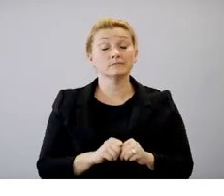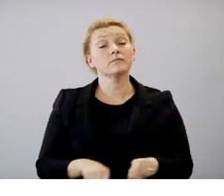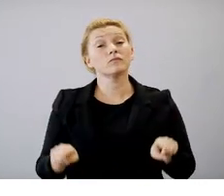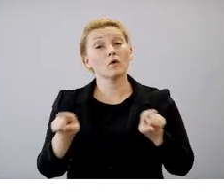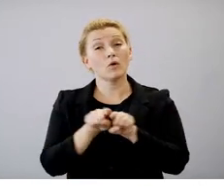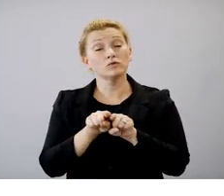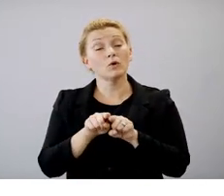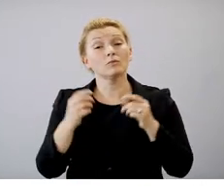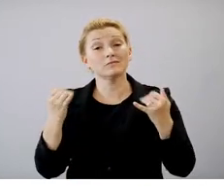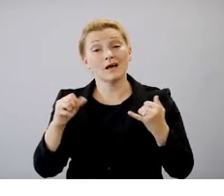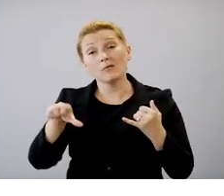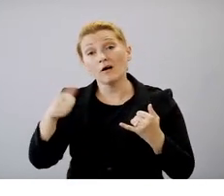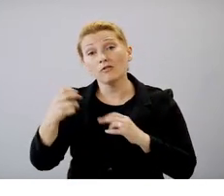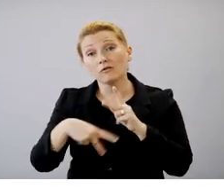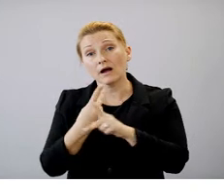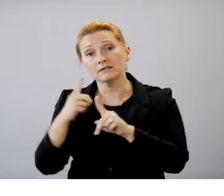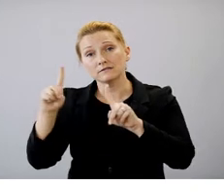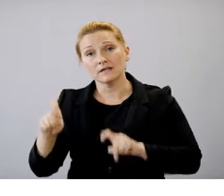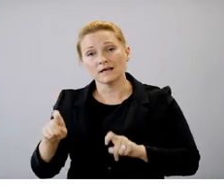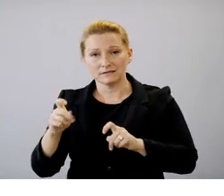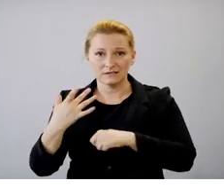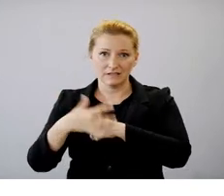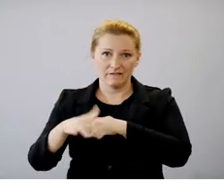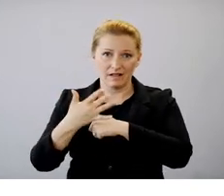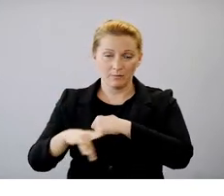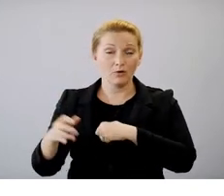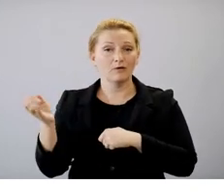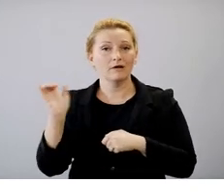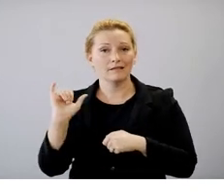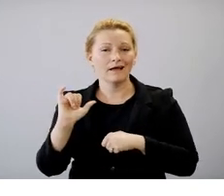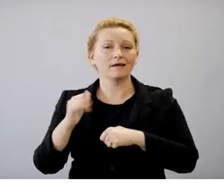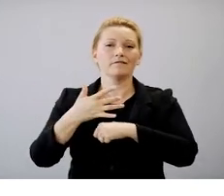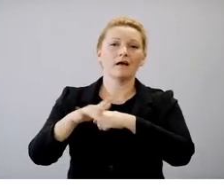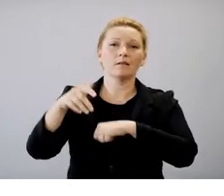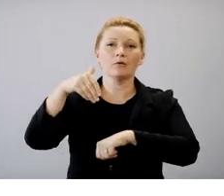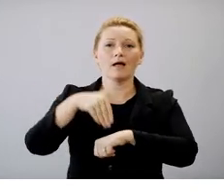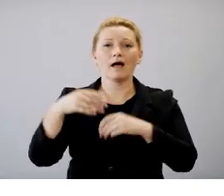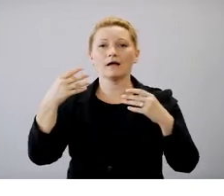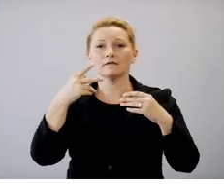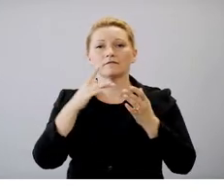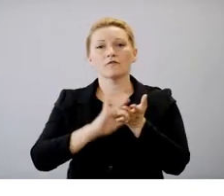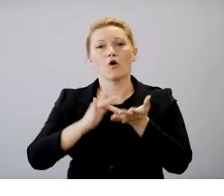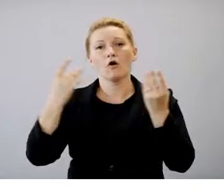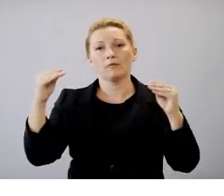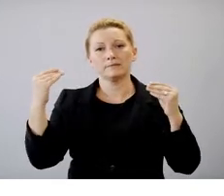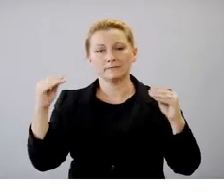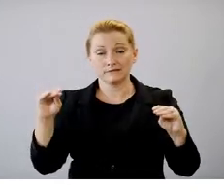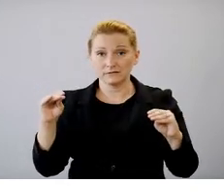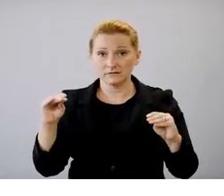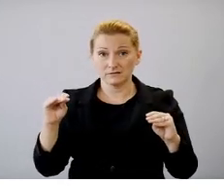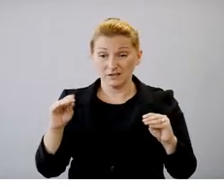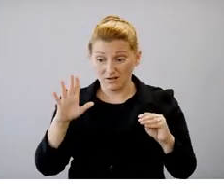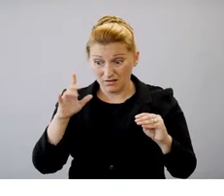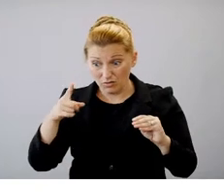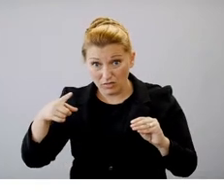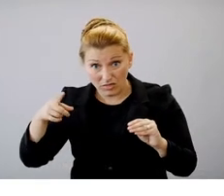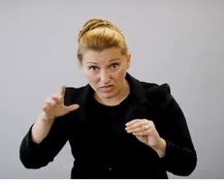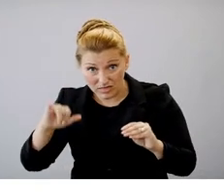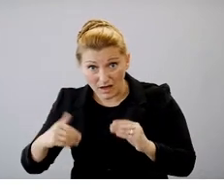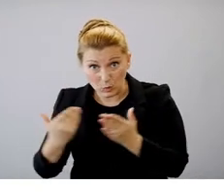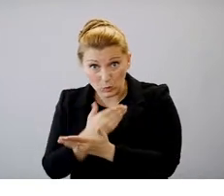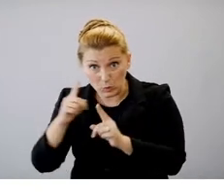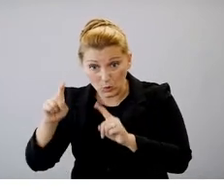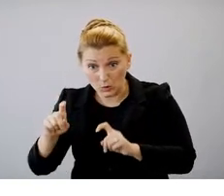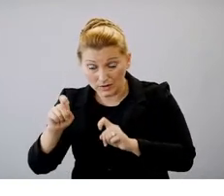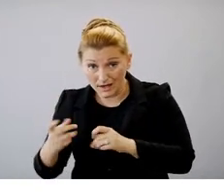including over the counter testing. These testing numbers are not necessarily reflected in the numbers that we have in the the total